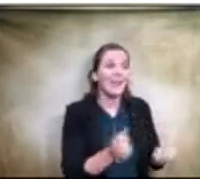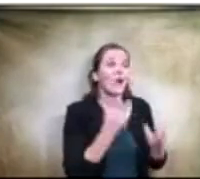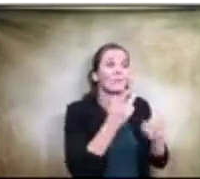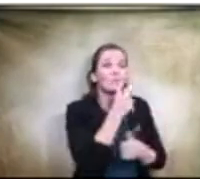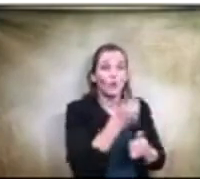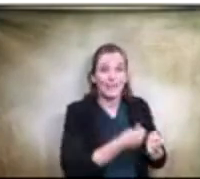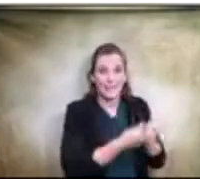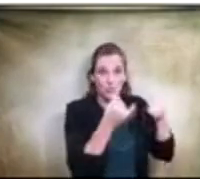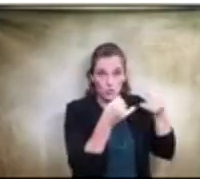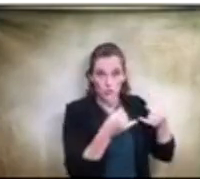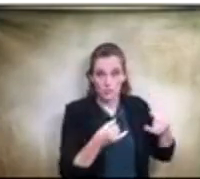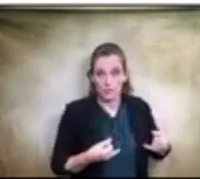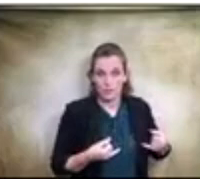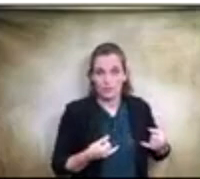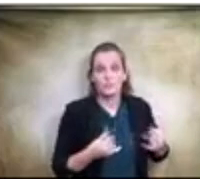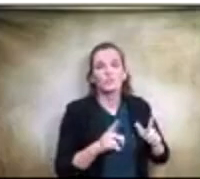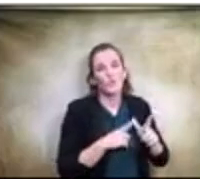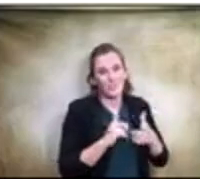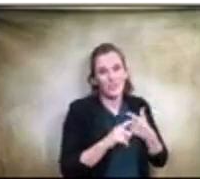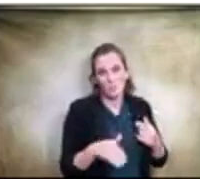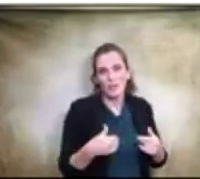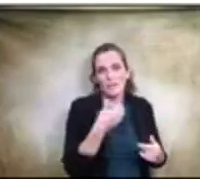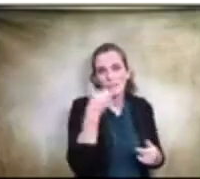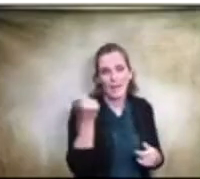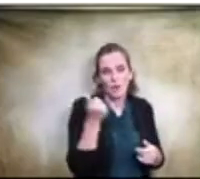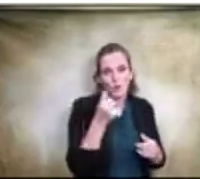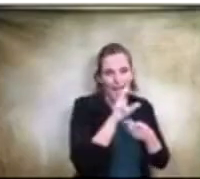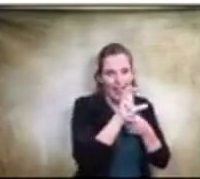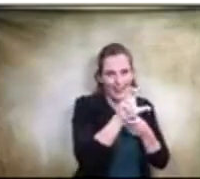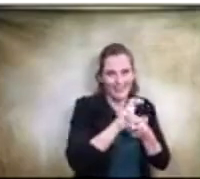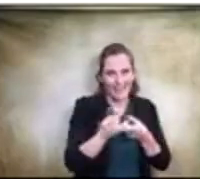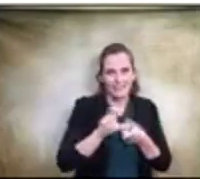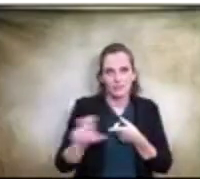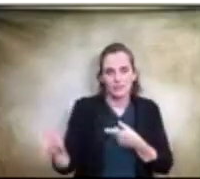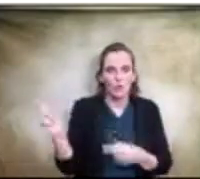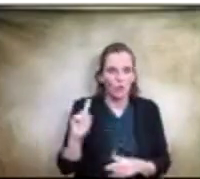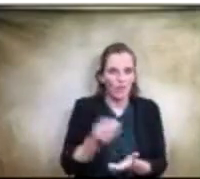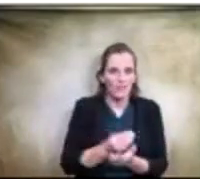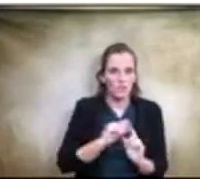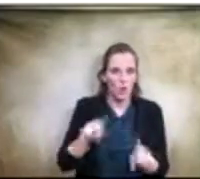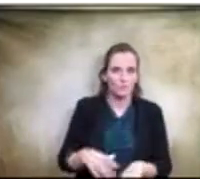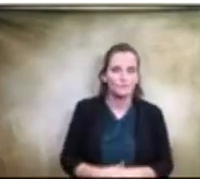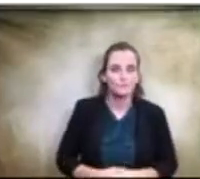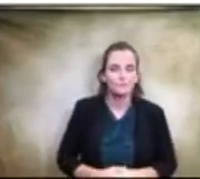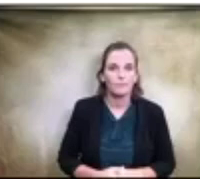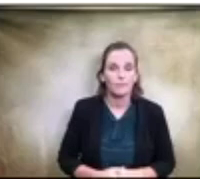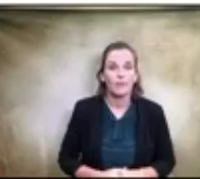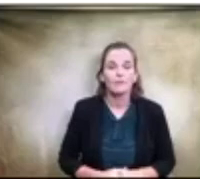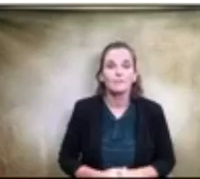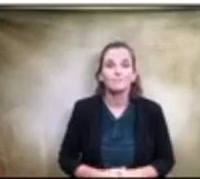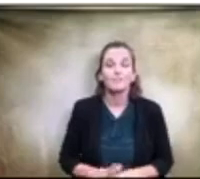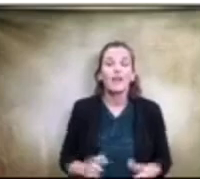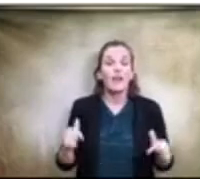there we are able to better allocate um where those funds go to okay all right and and this is a